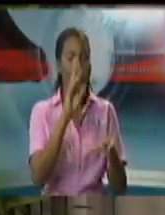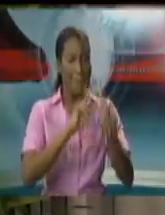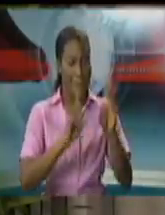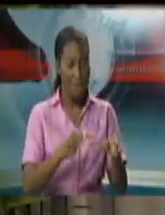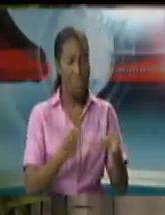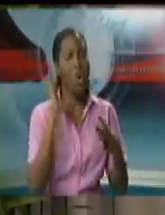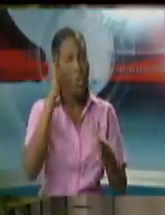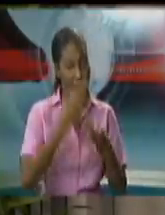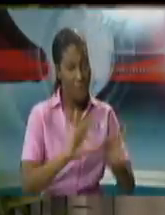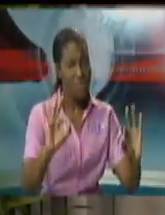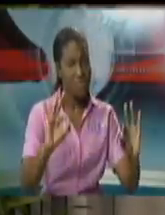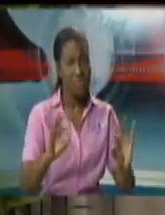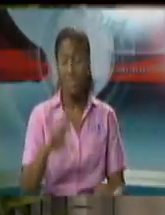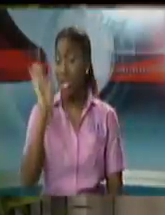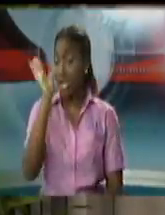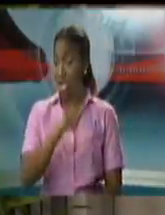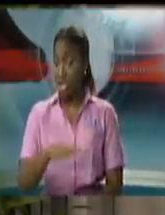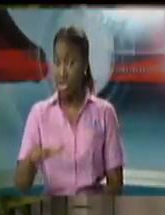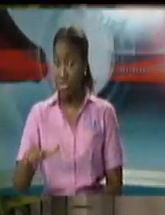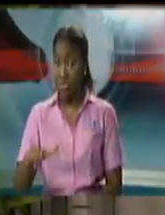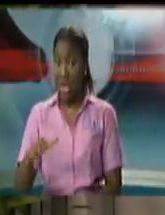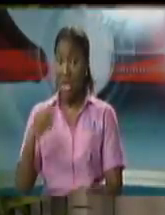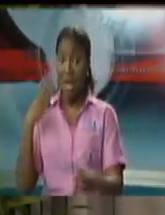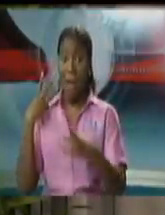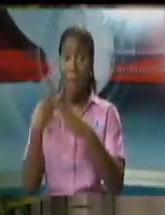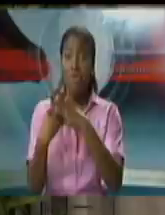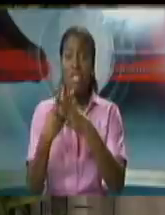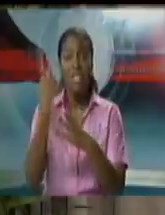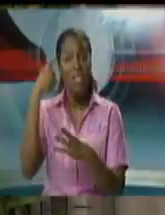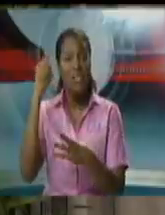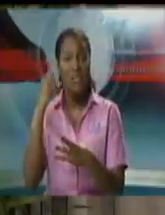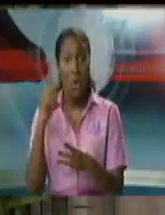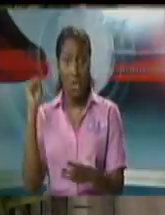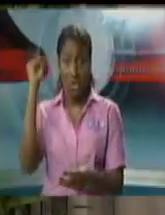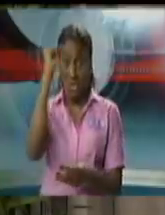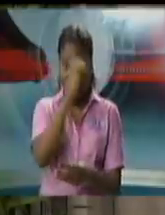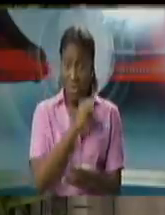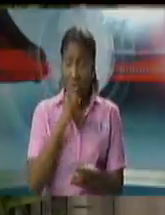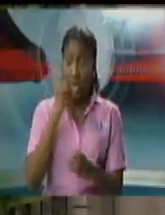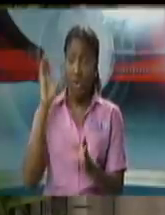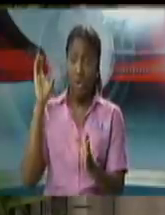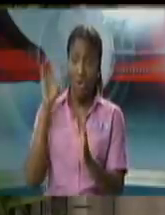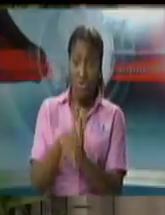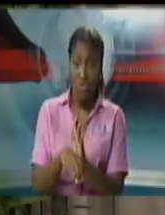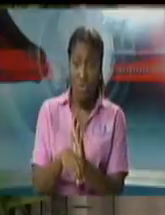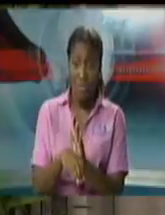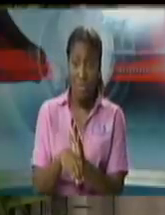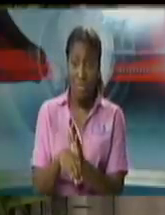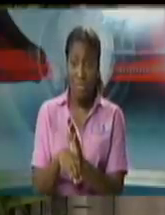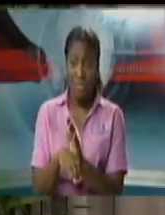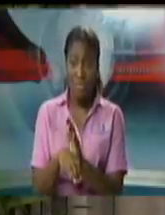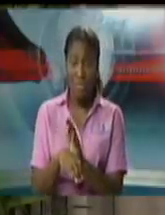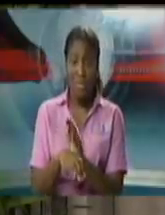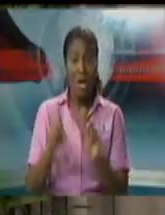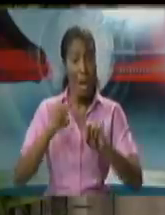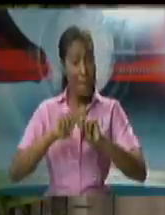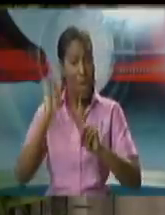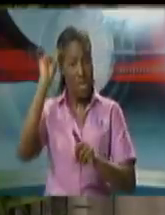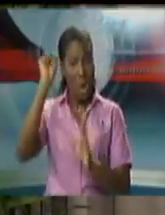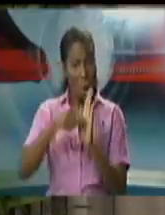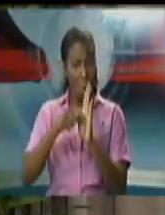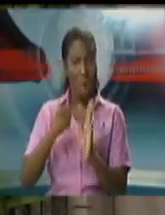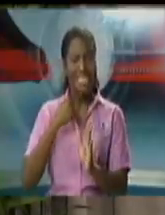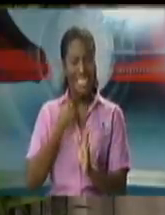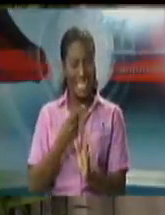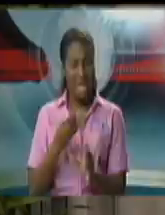children charged with summary and indictable offenses, including those who were convicted but granted bail pending appeal,